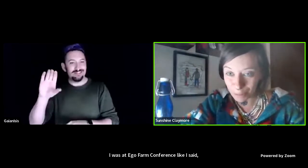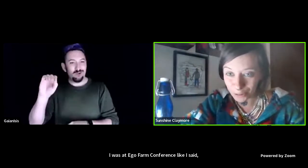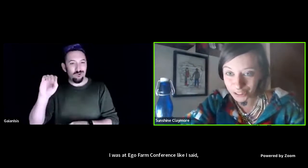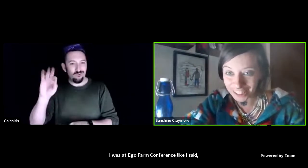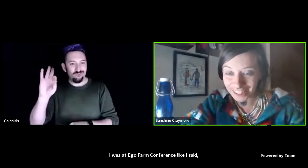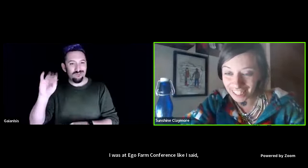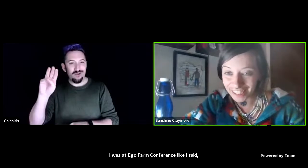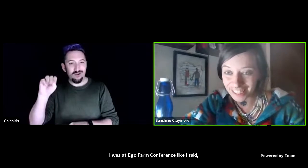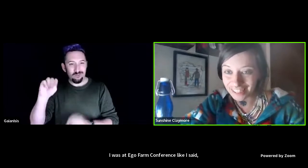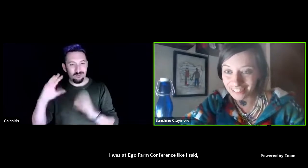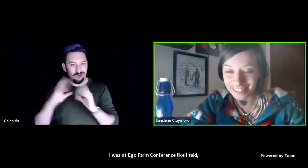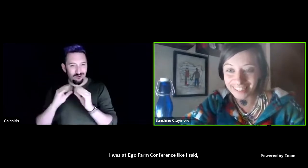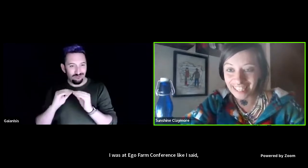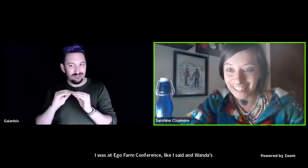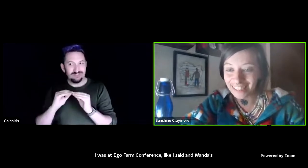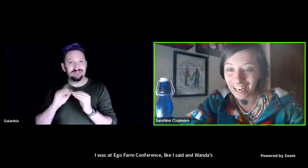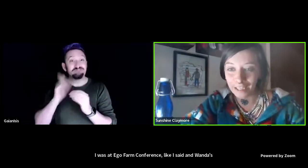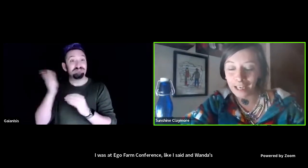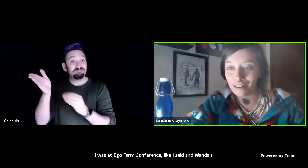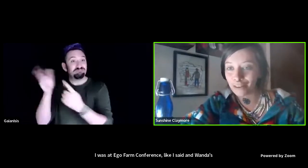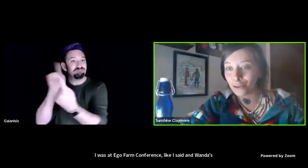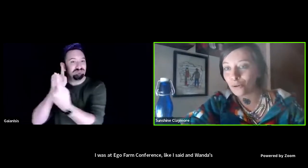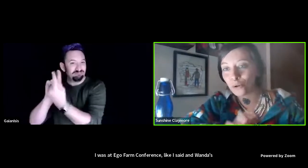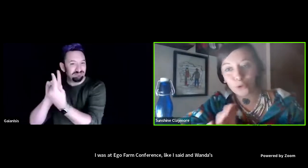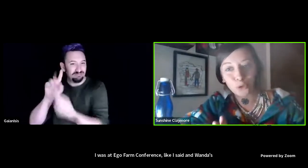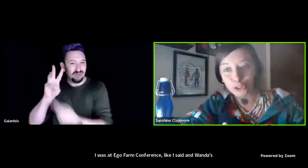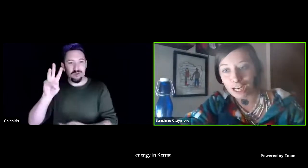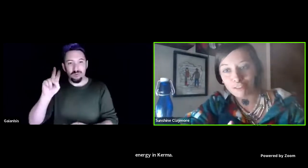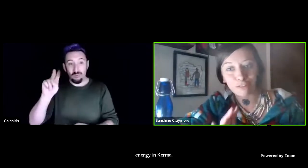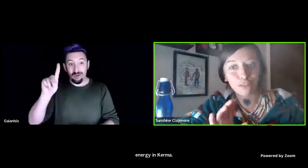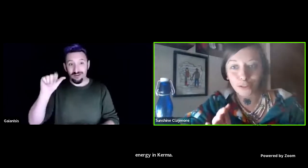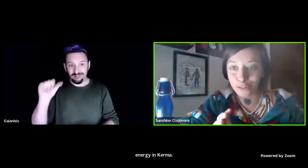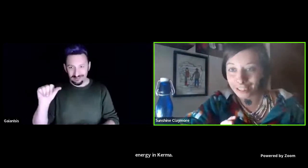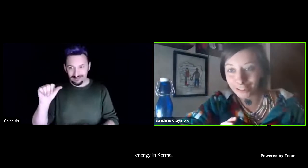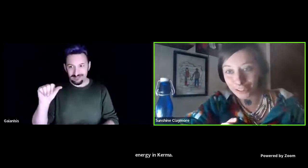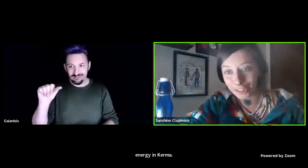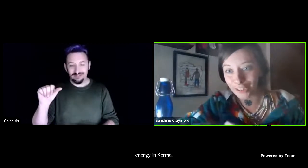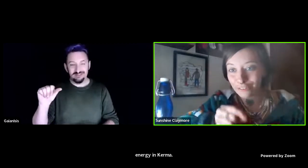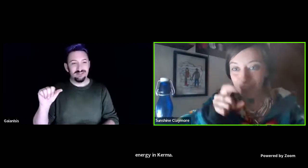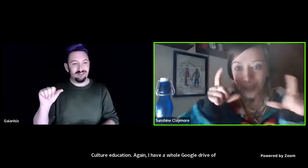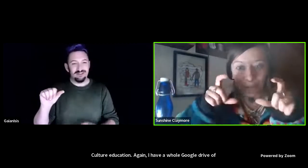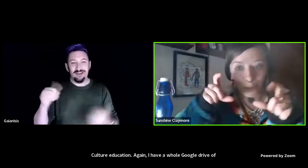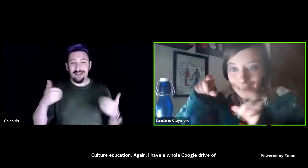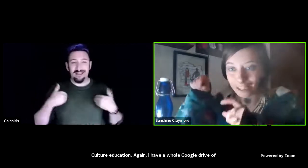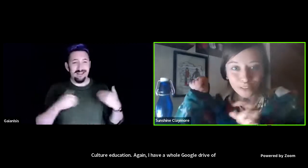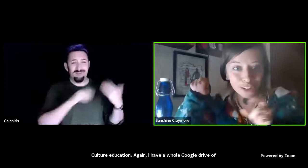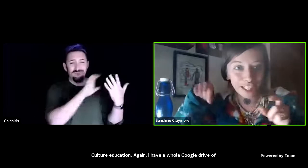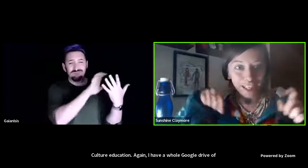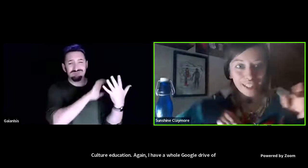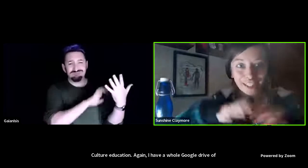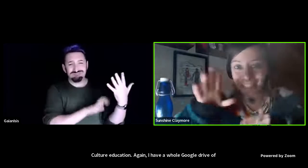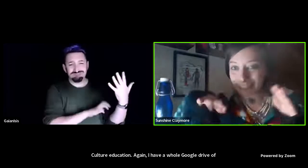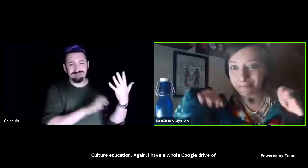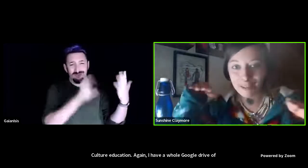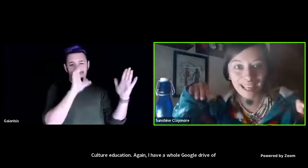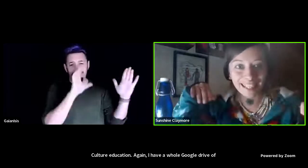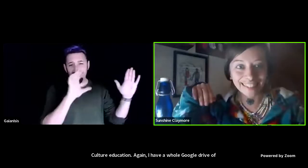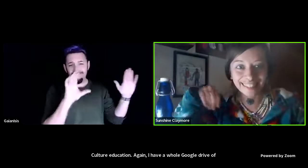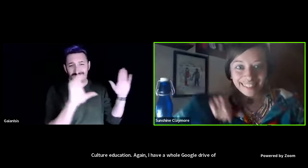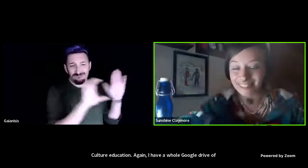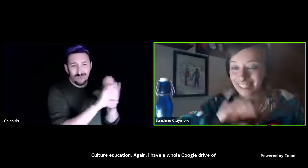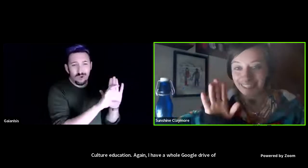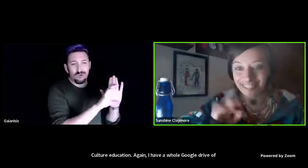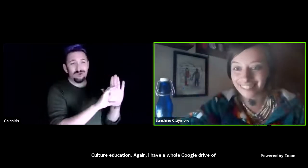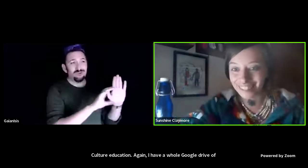in permaculture education, again, I have a whole Google Drive of photos I took of the books that you shared and the lesson